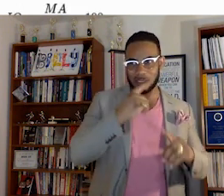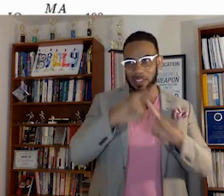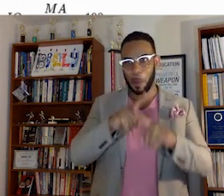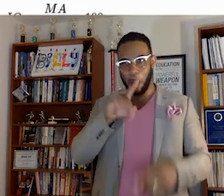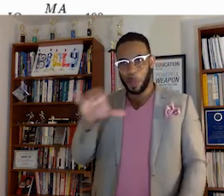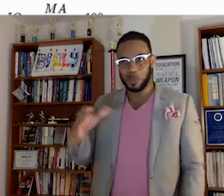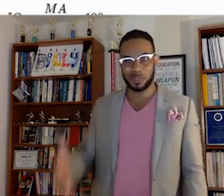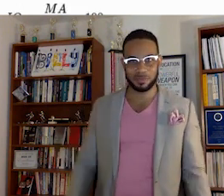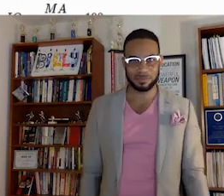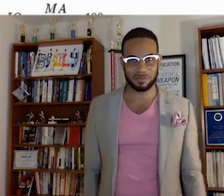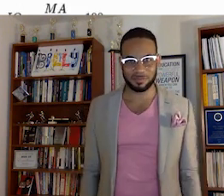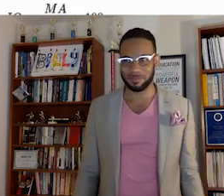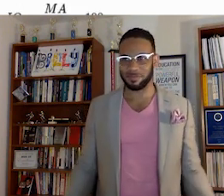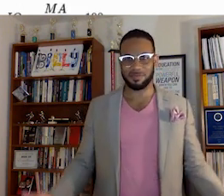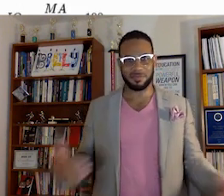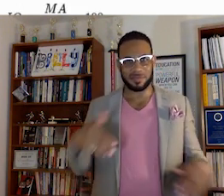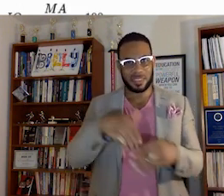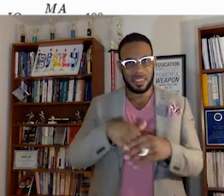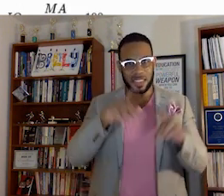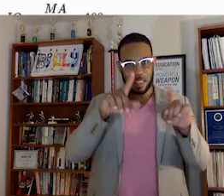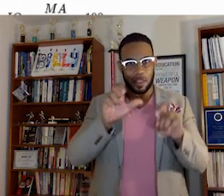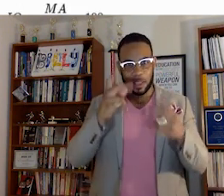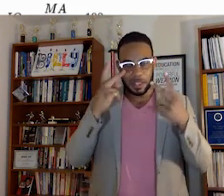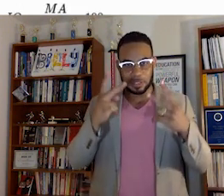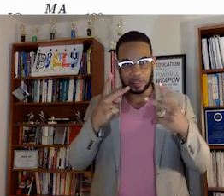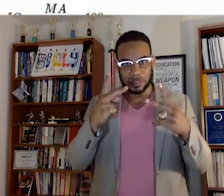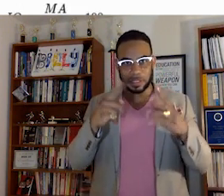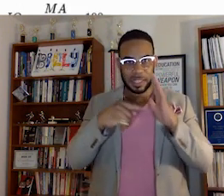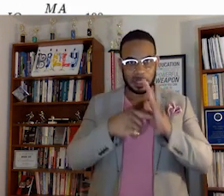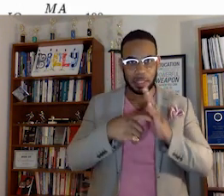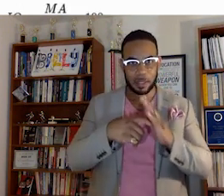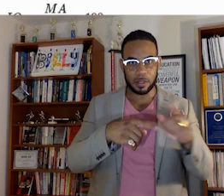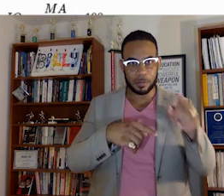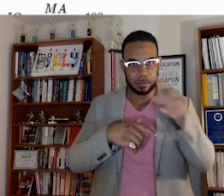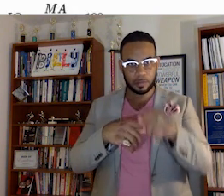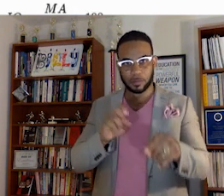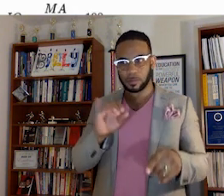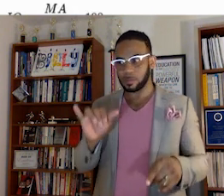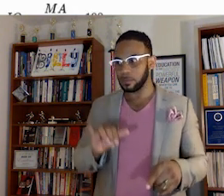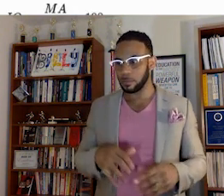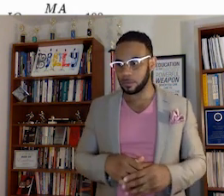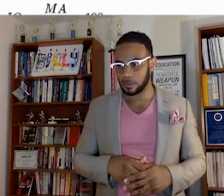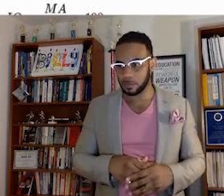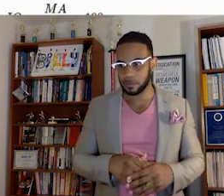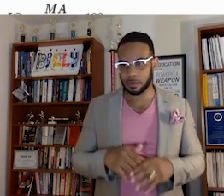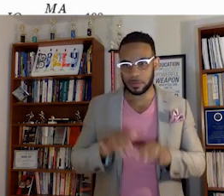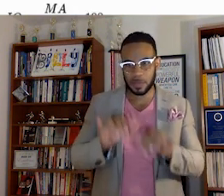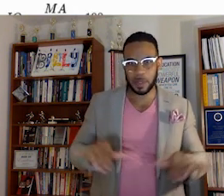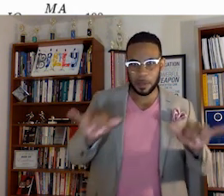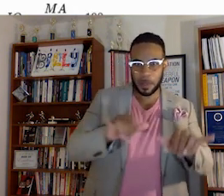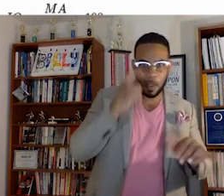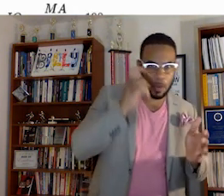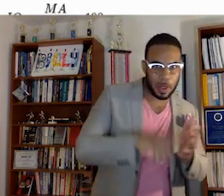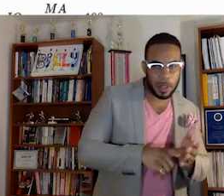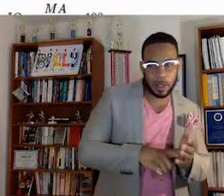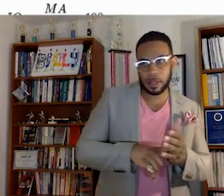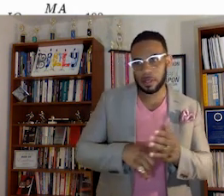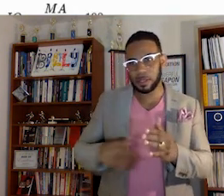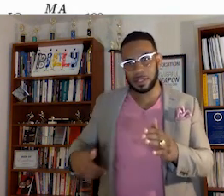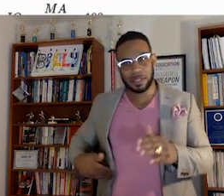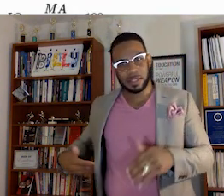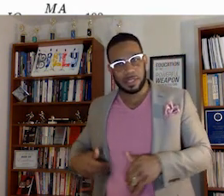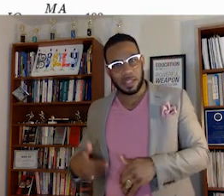100. Nate inside the test, you can see examples of like pattern recognition and inhibition